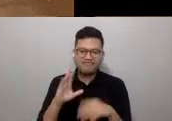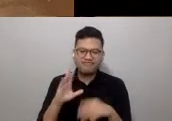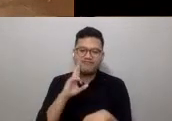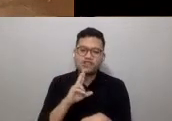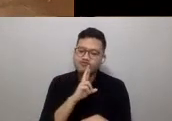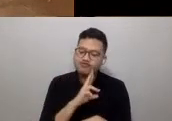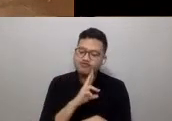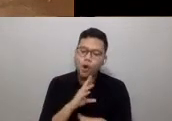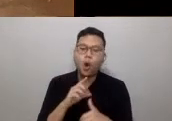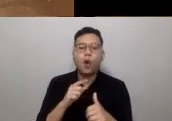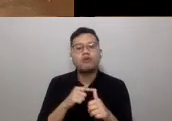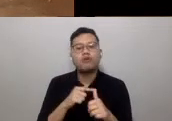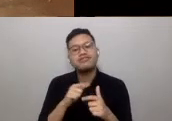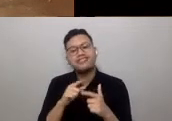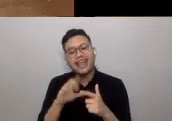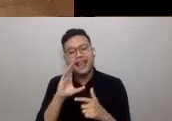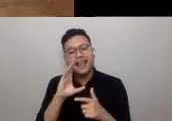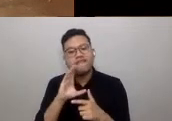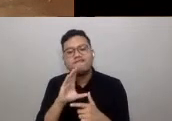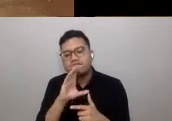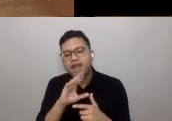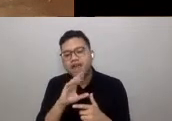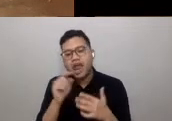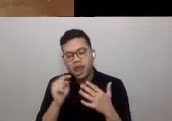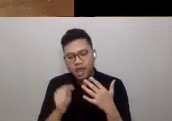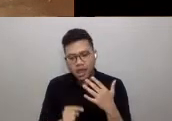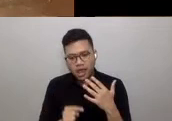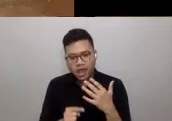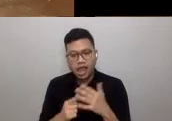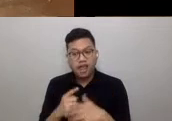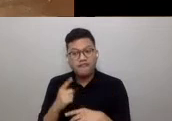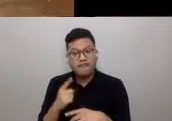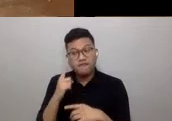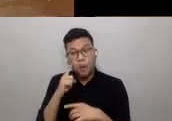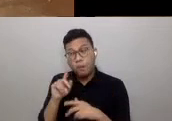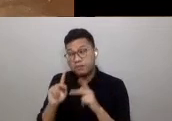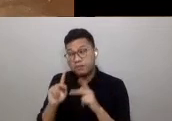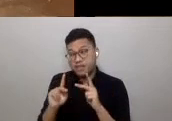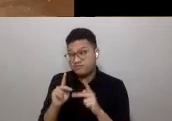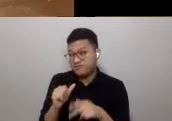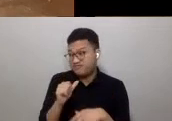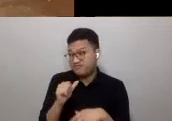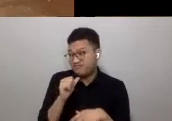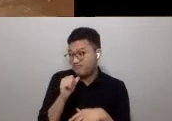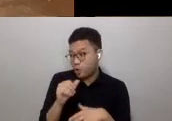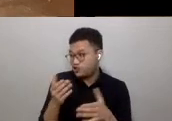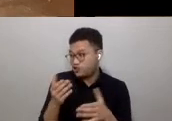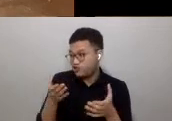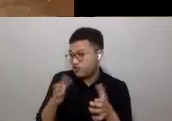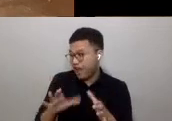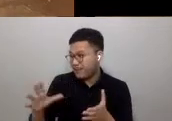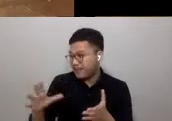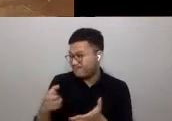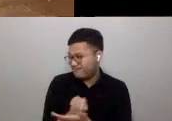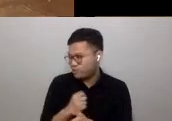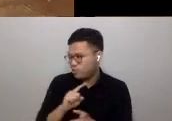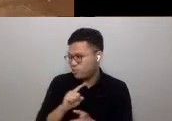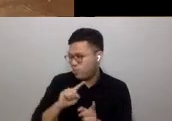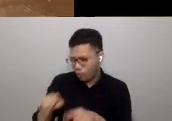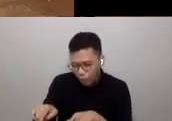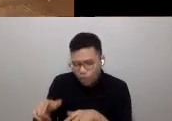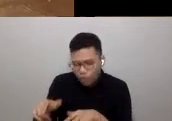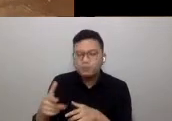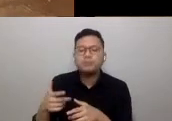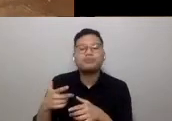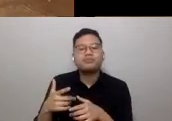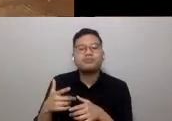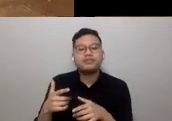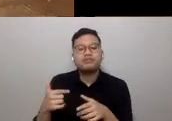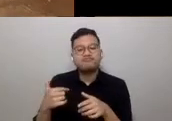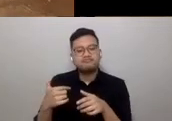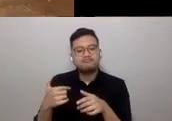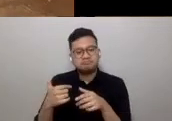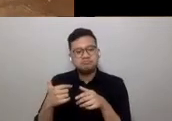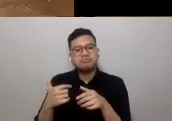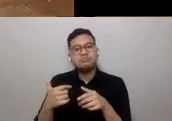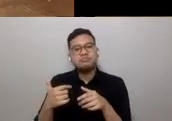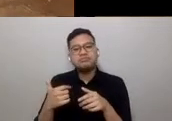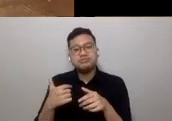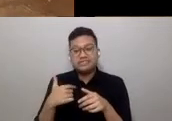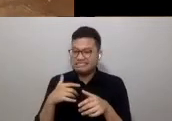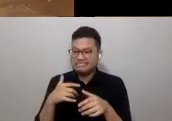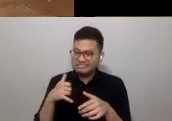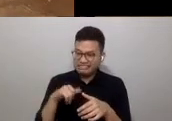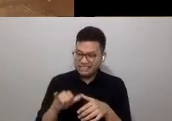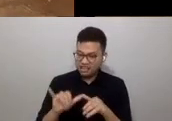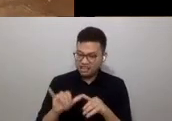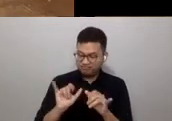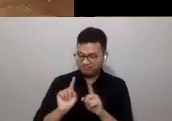galleries and museums, and sorry for those who haven't had the chance yet, the circles of exclusion still remain and continue to